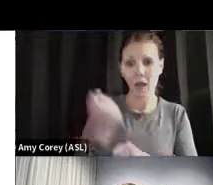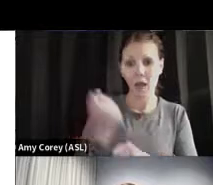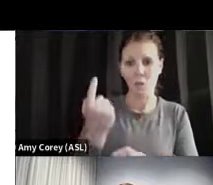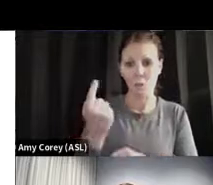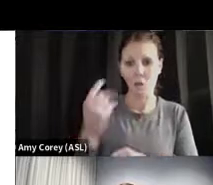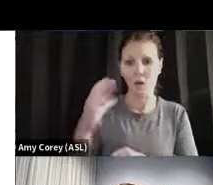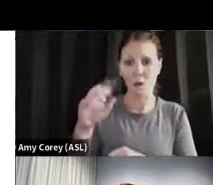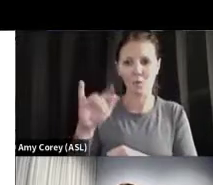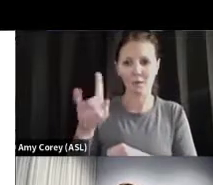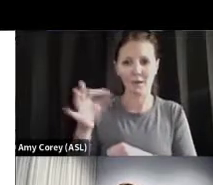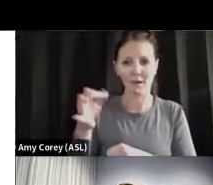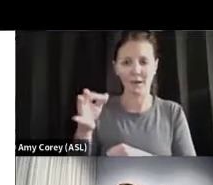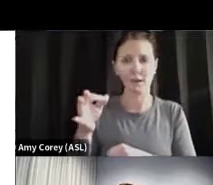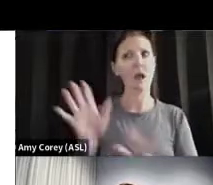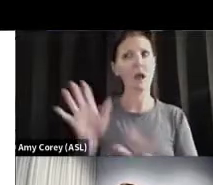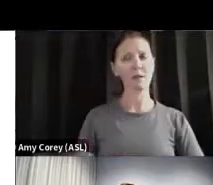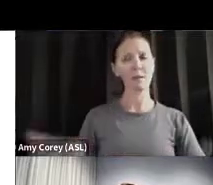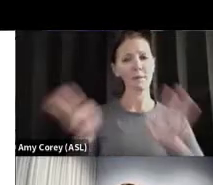you make decisions about vaccination.